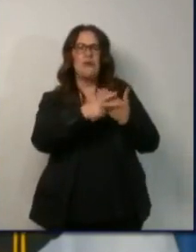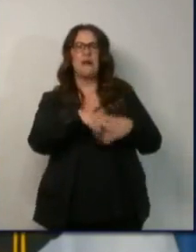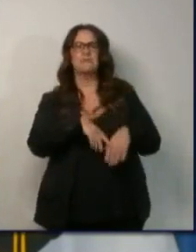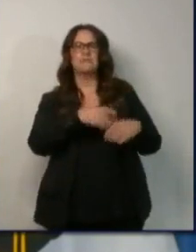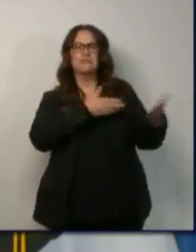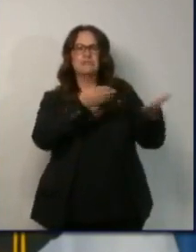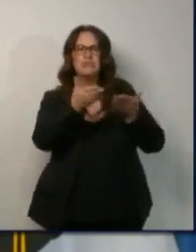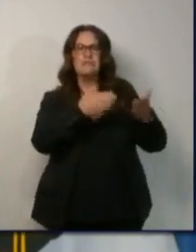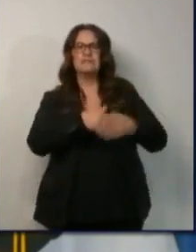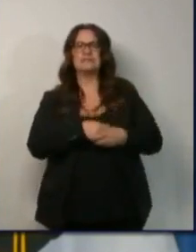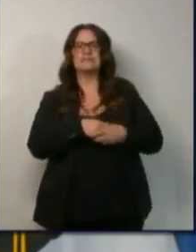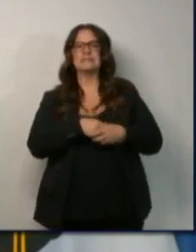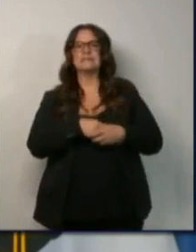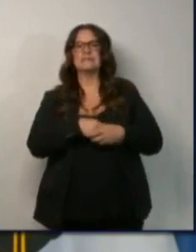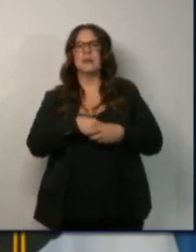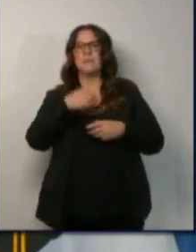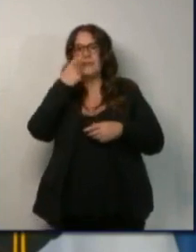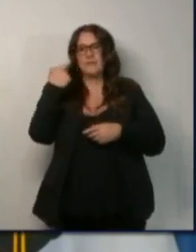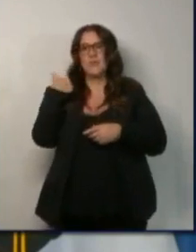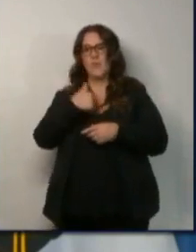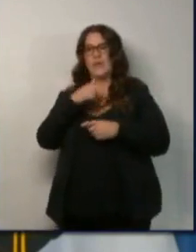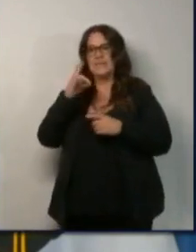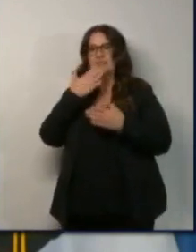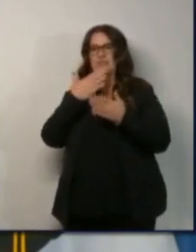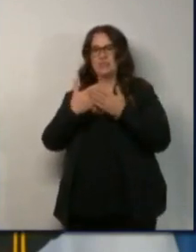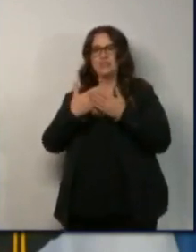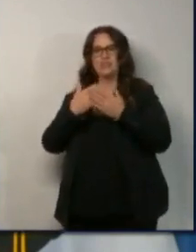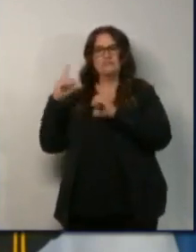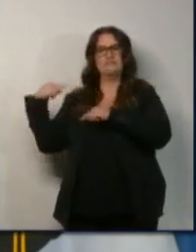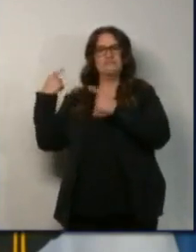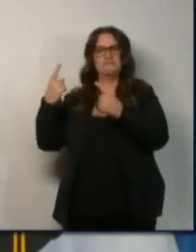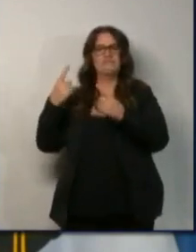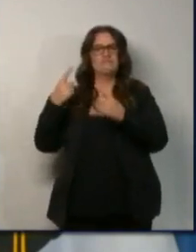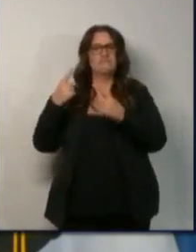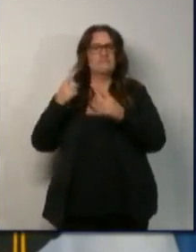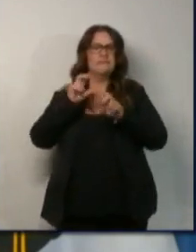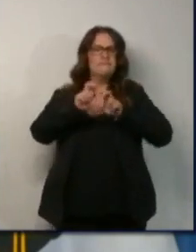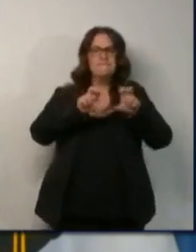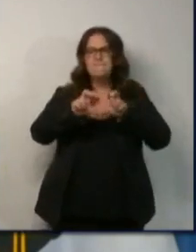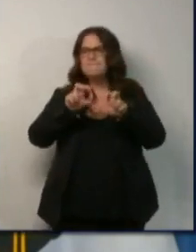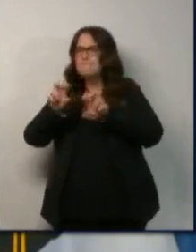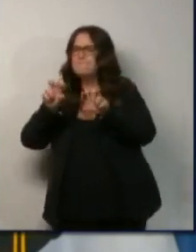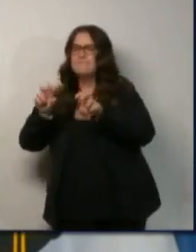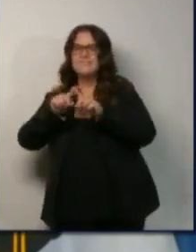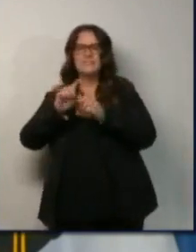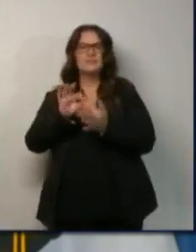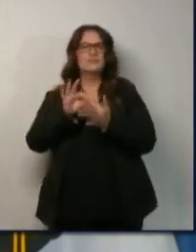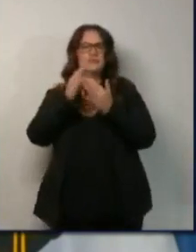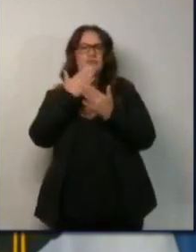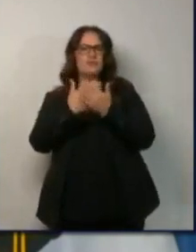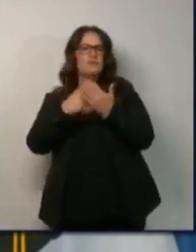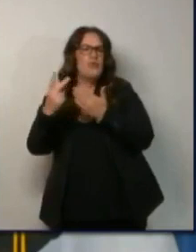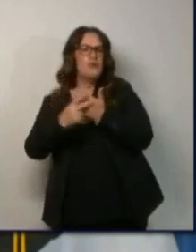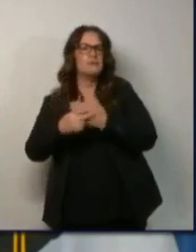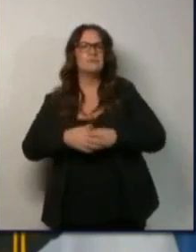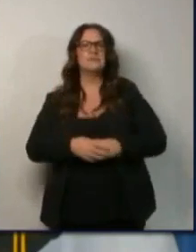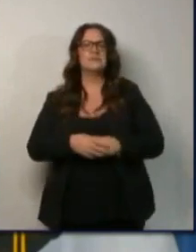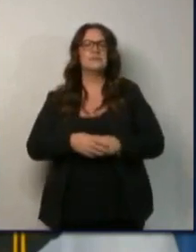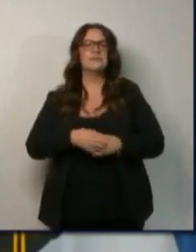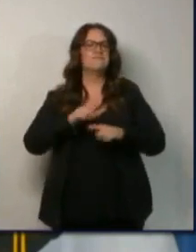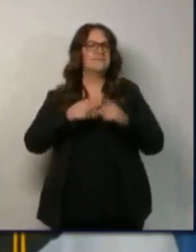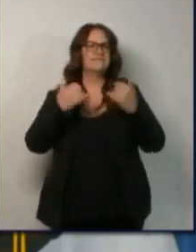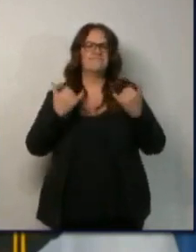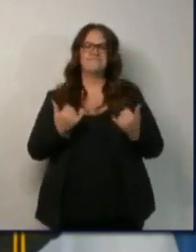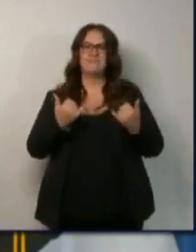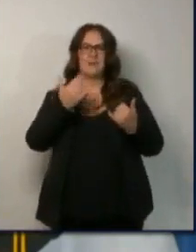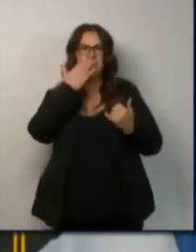last many years in the state of California, and now being forced back into this position where we are having to make